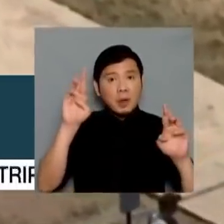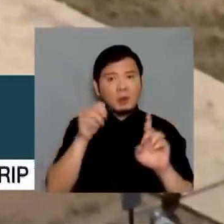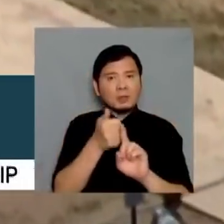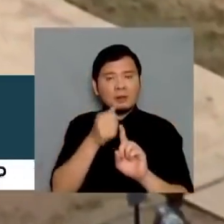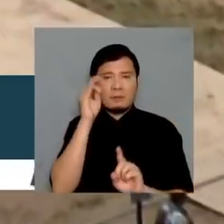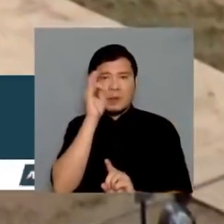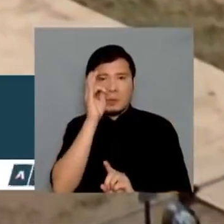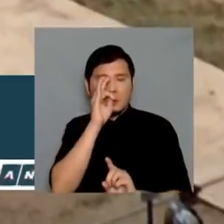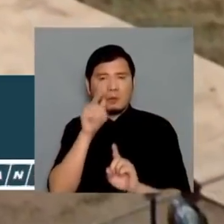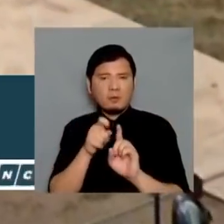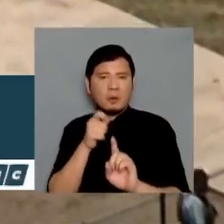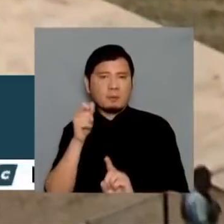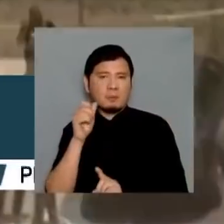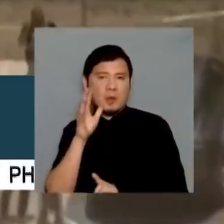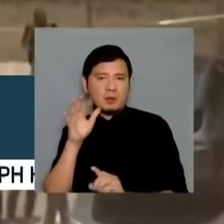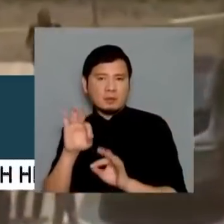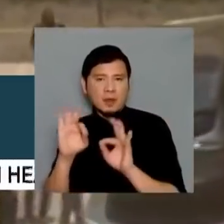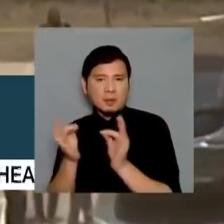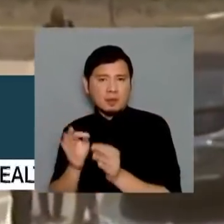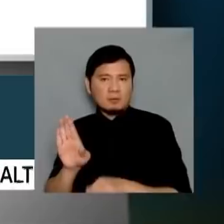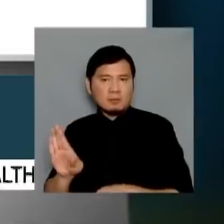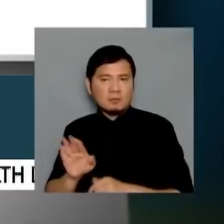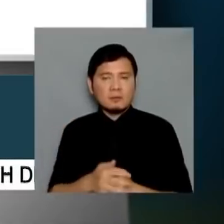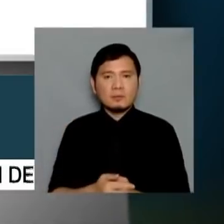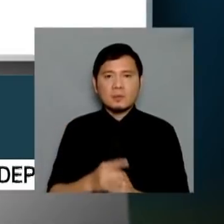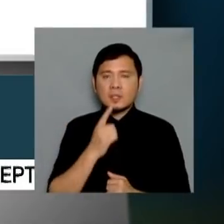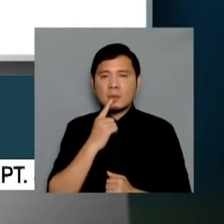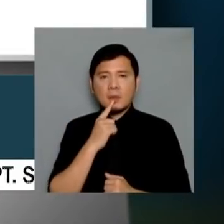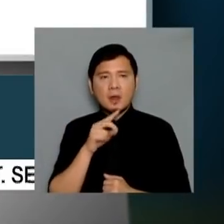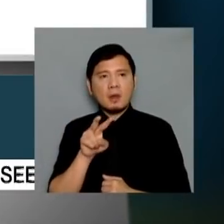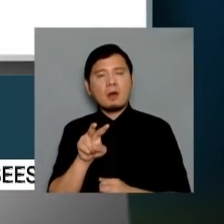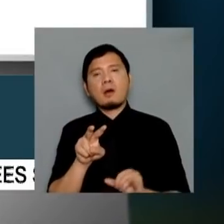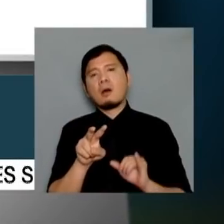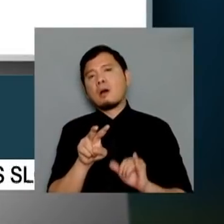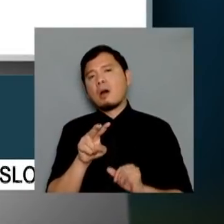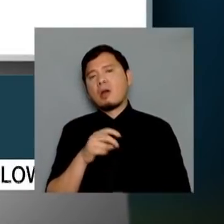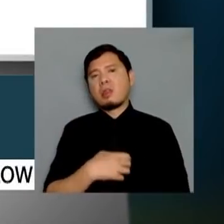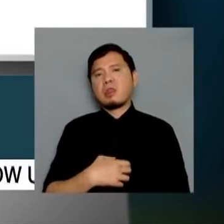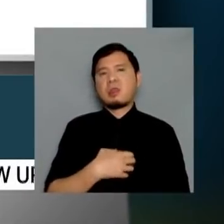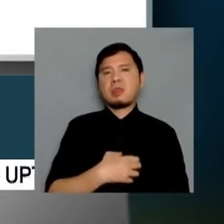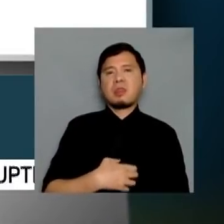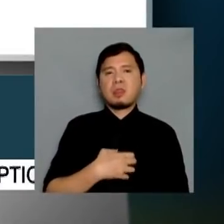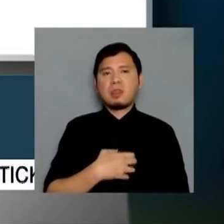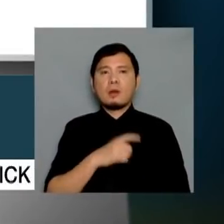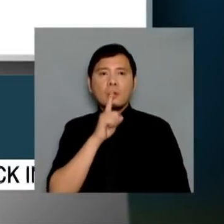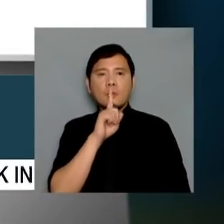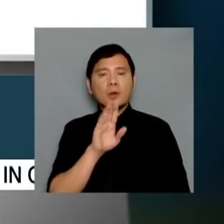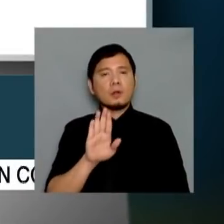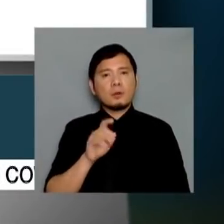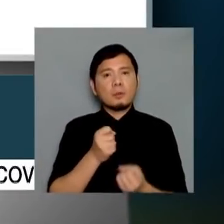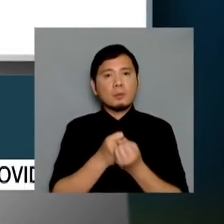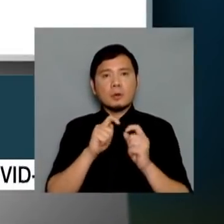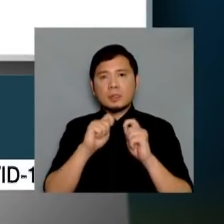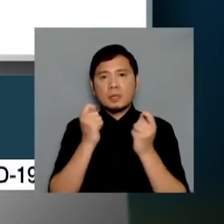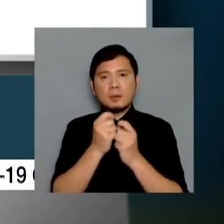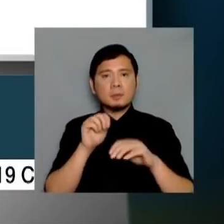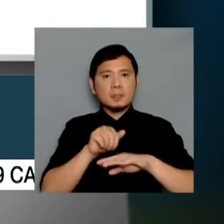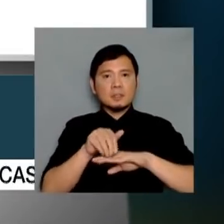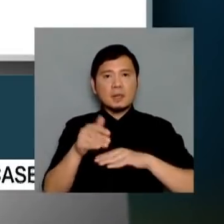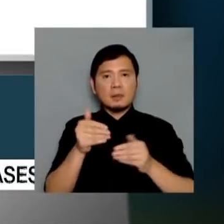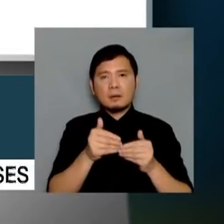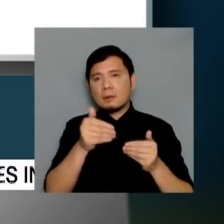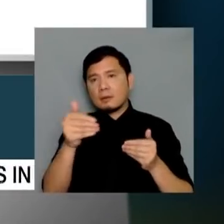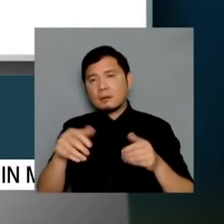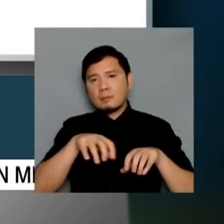side. Mayor Nirenberg tweeted his disgust on the sickening attack and sent his support team to their neighboring town. Philham,